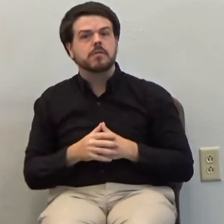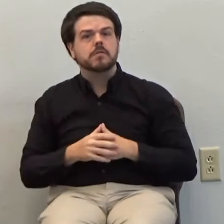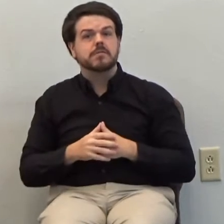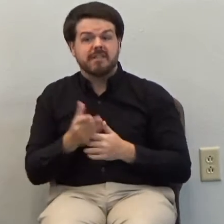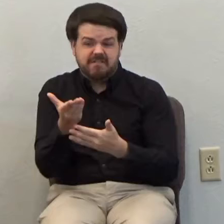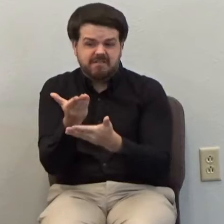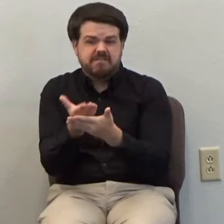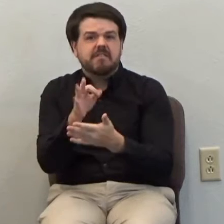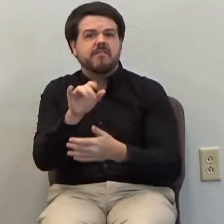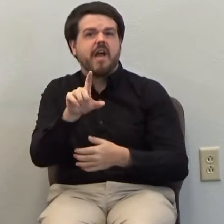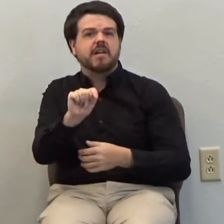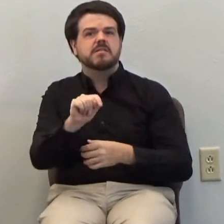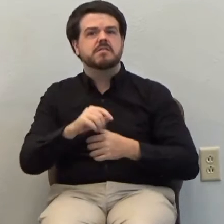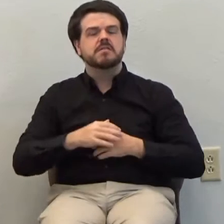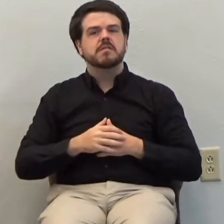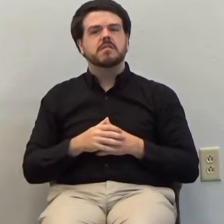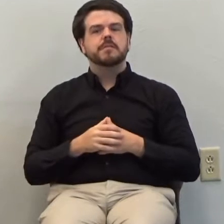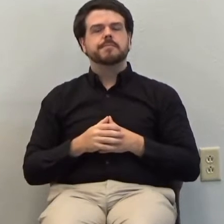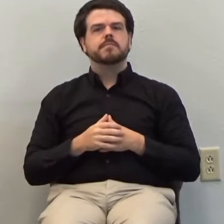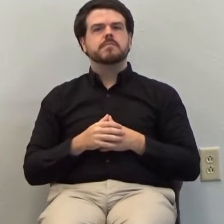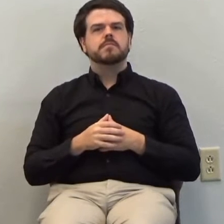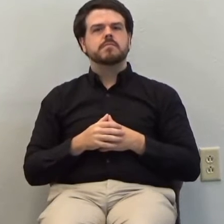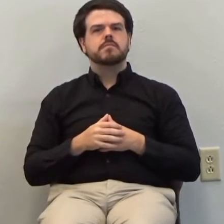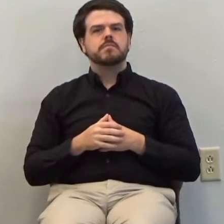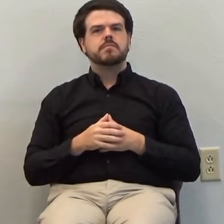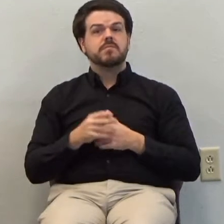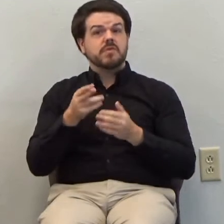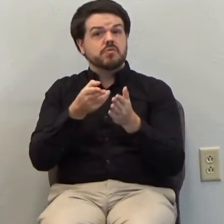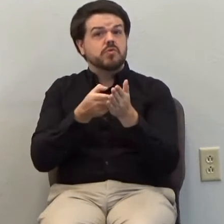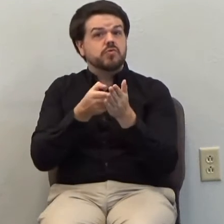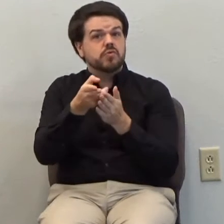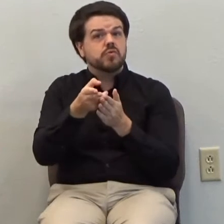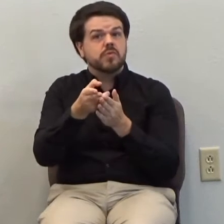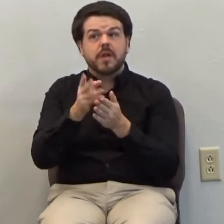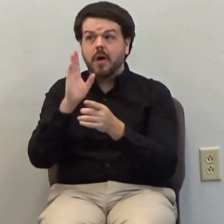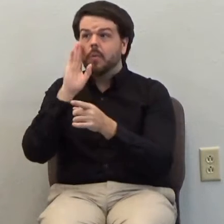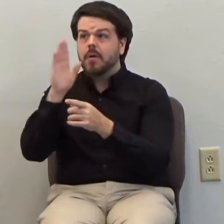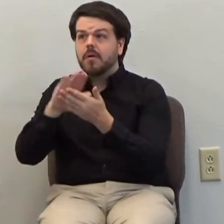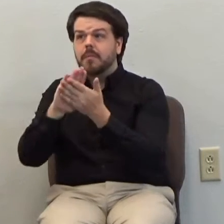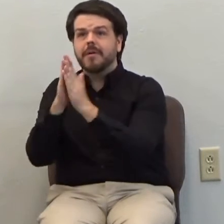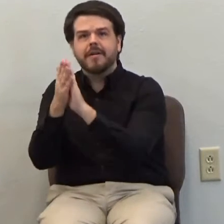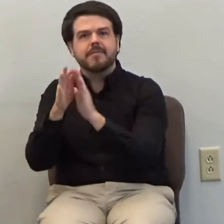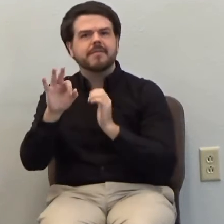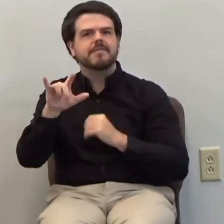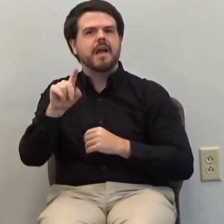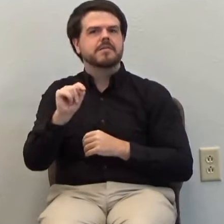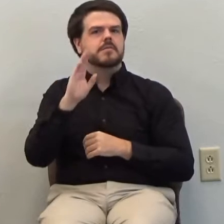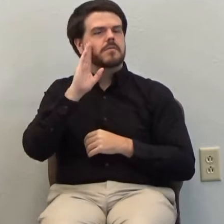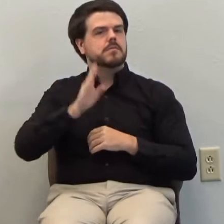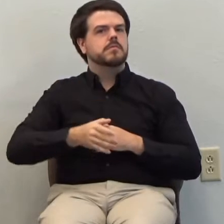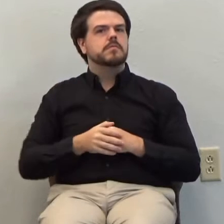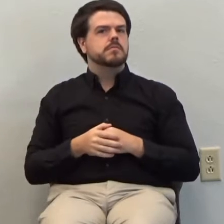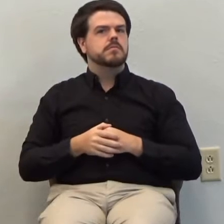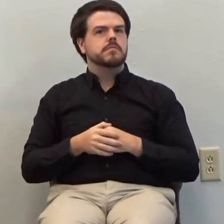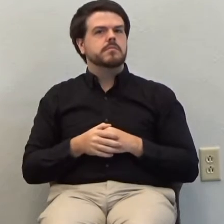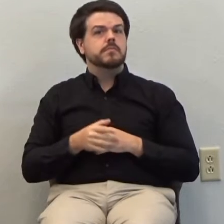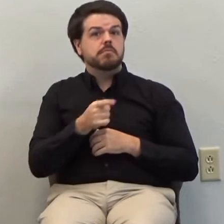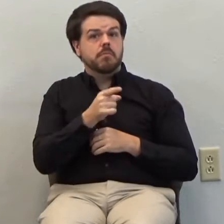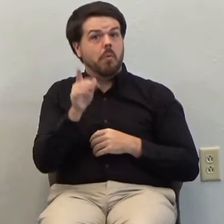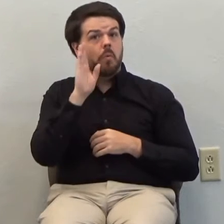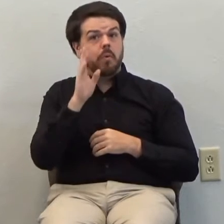or it's a literal truth that will be fact. It will happen. It will be as real.